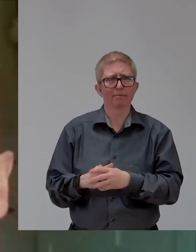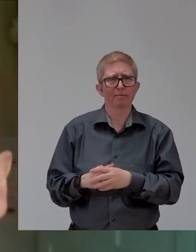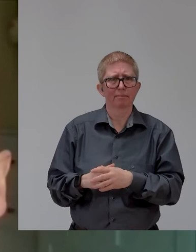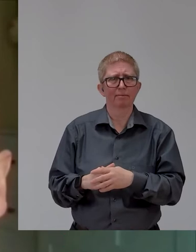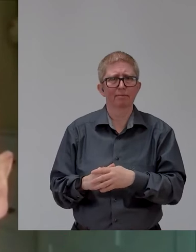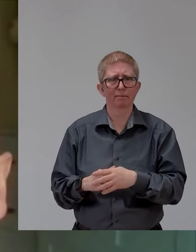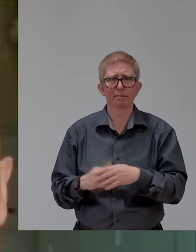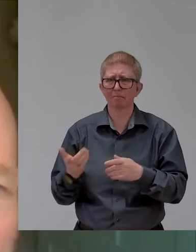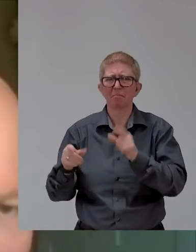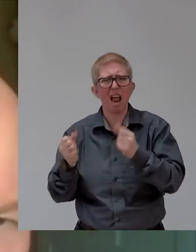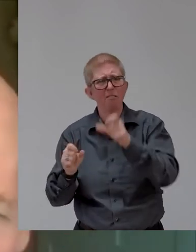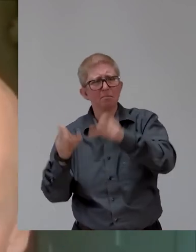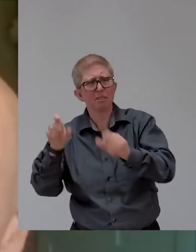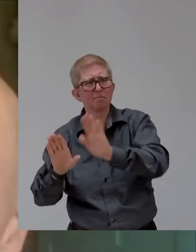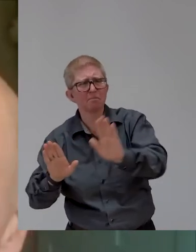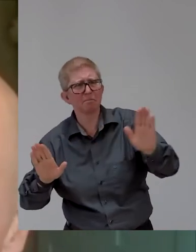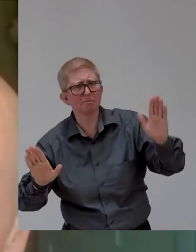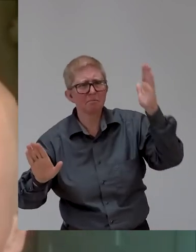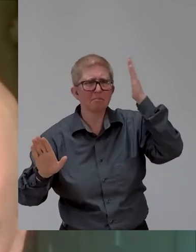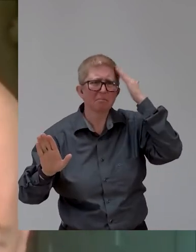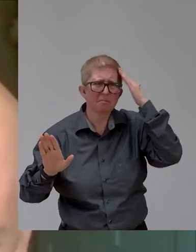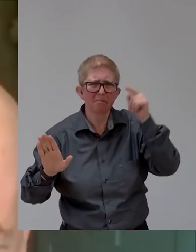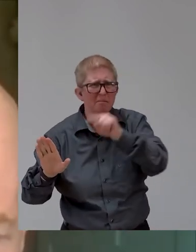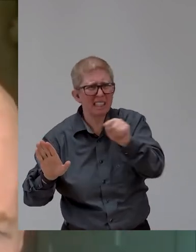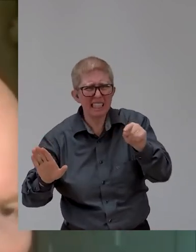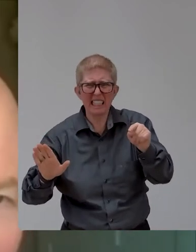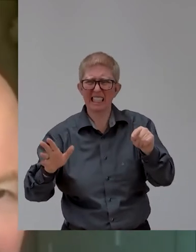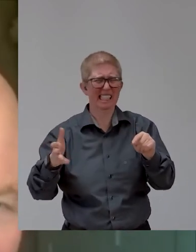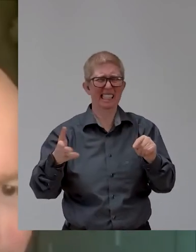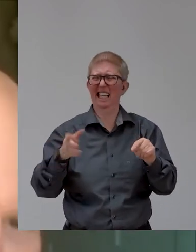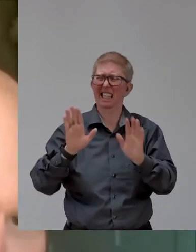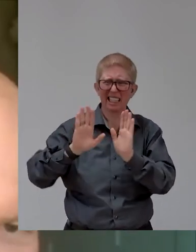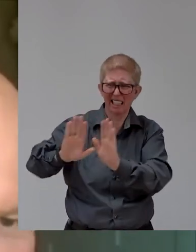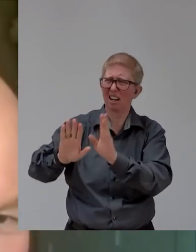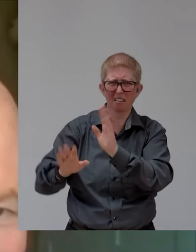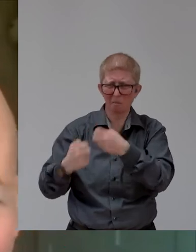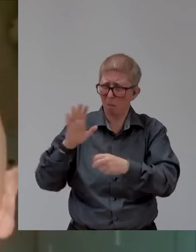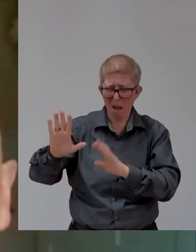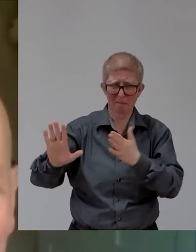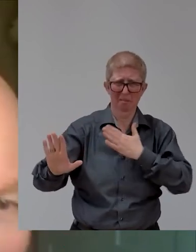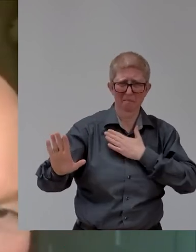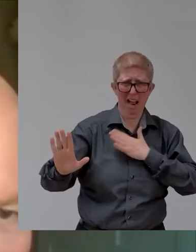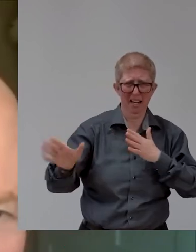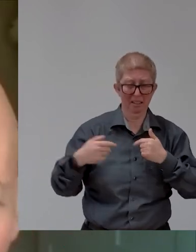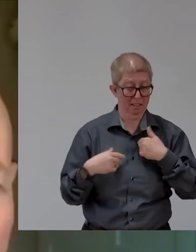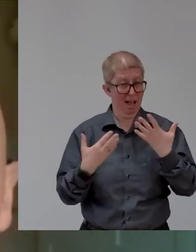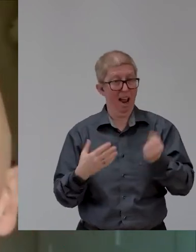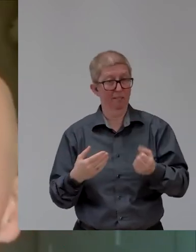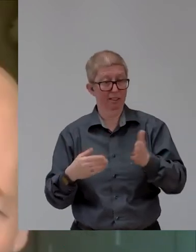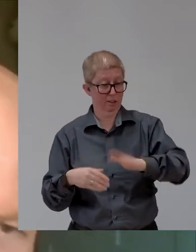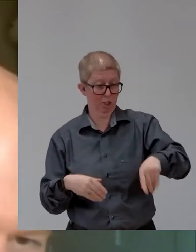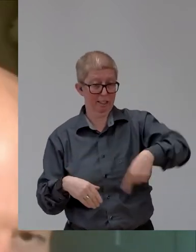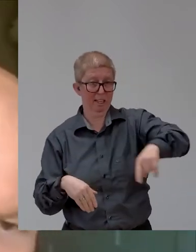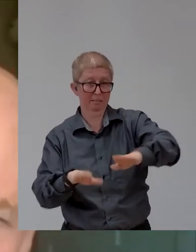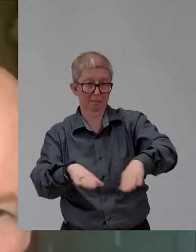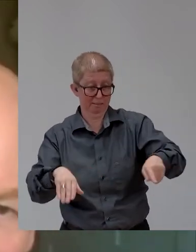And, and so, you know, I've met a lot of kids who've had accidents like the one I've had. typically it is a lot of kids because you can imagine if you're going to break your back, it's usually doing